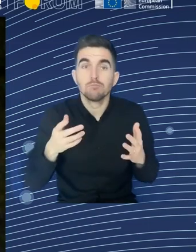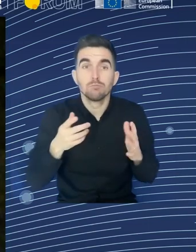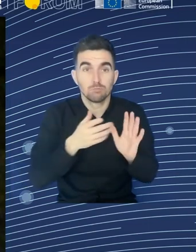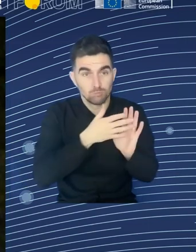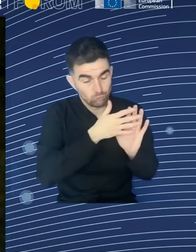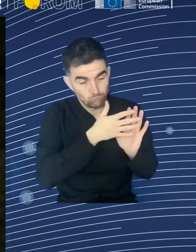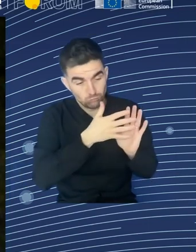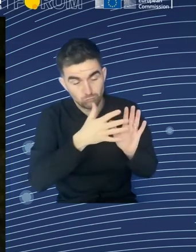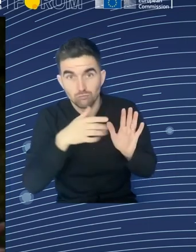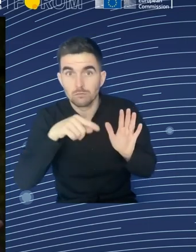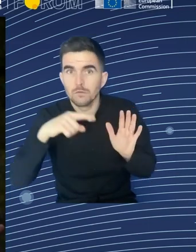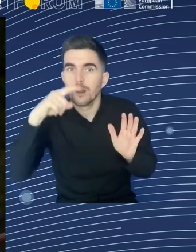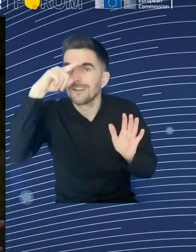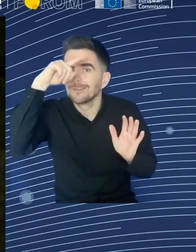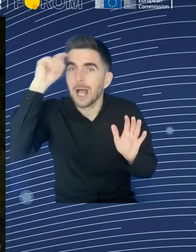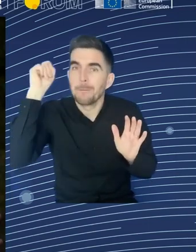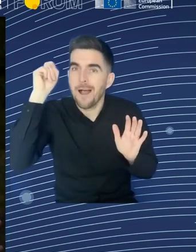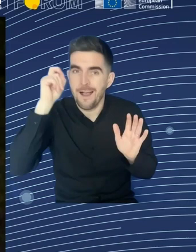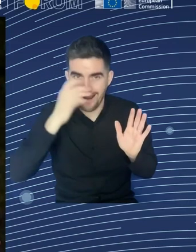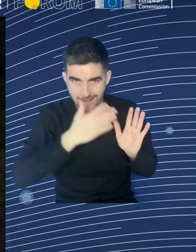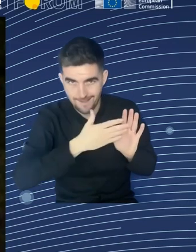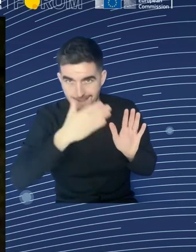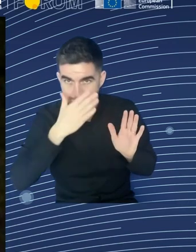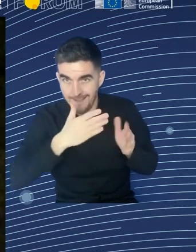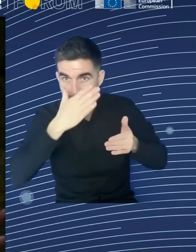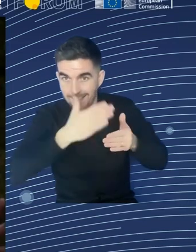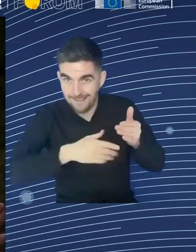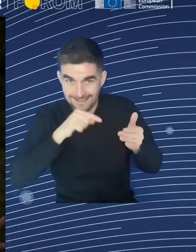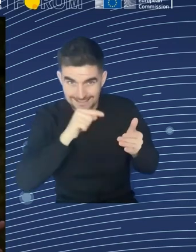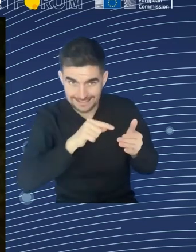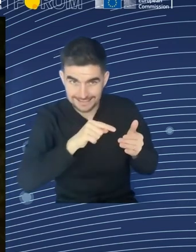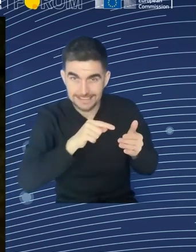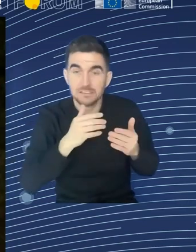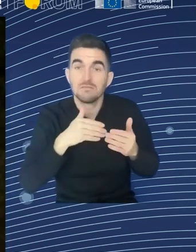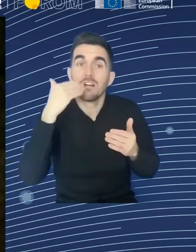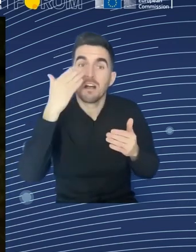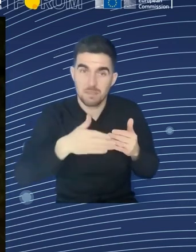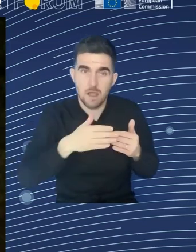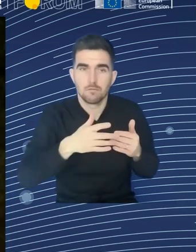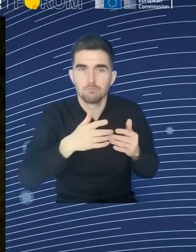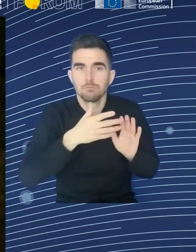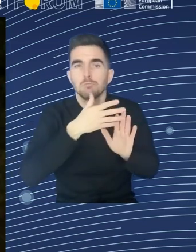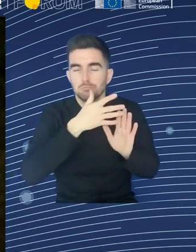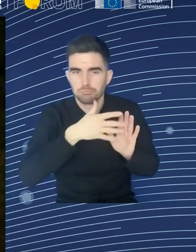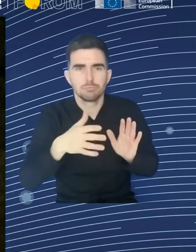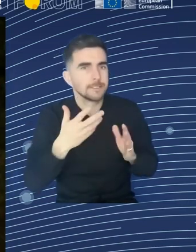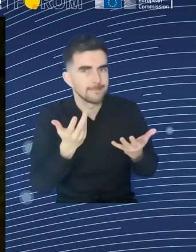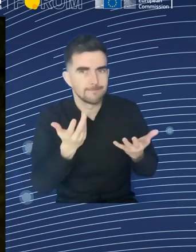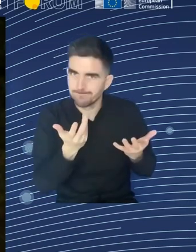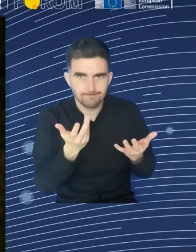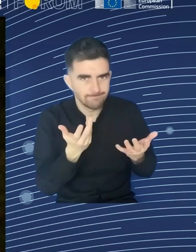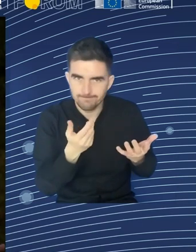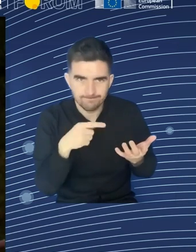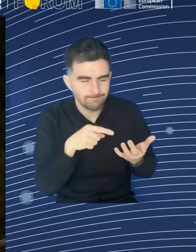implement new types of compensatory measures to tackle injustices related to the cost of climate